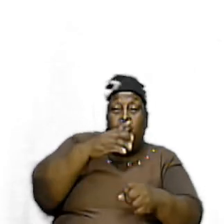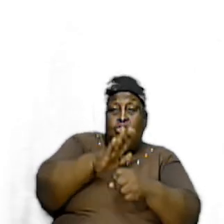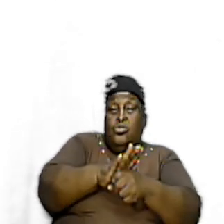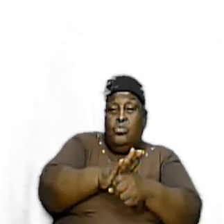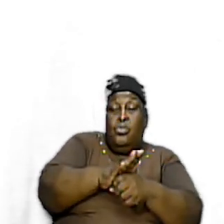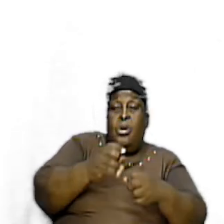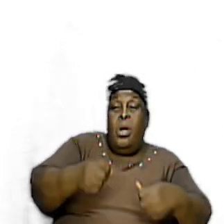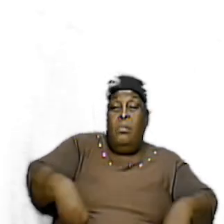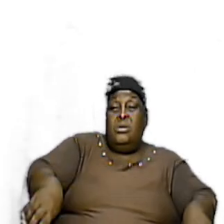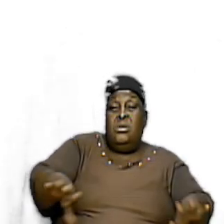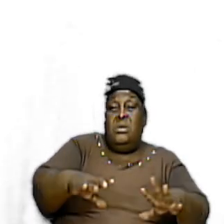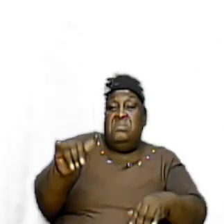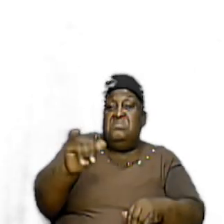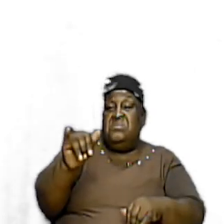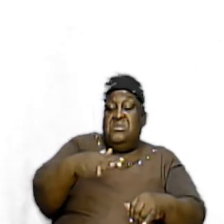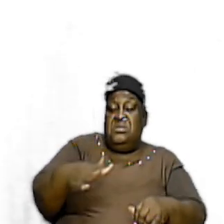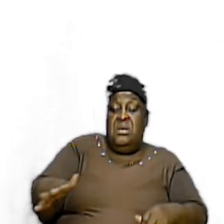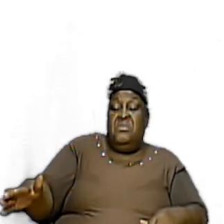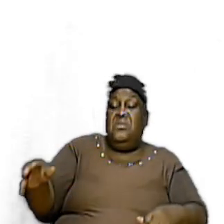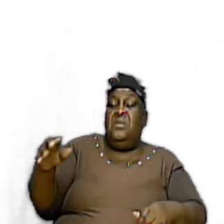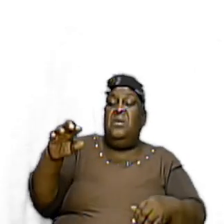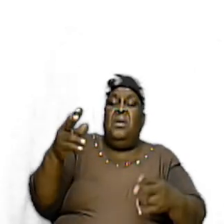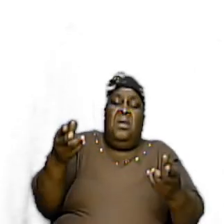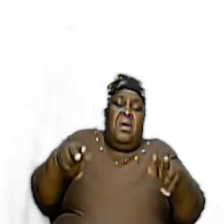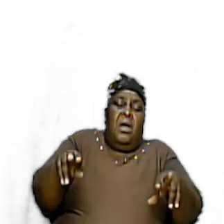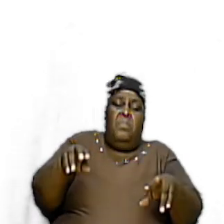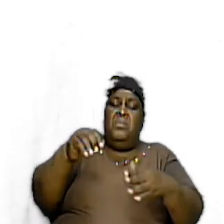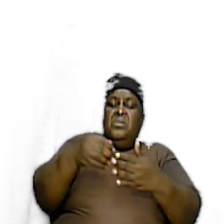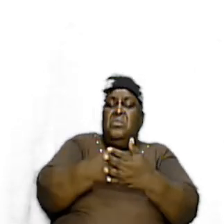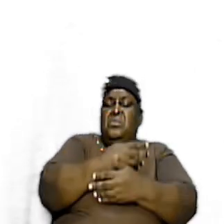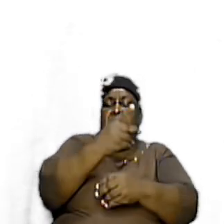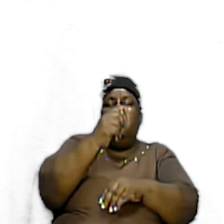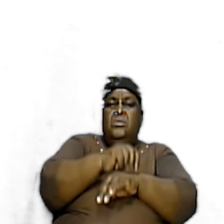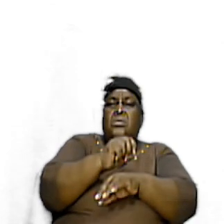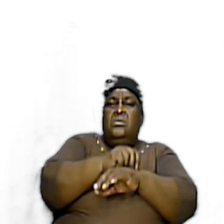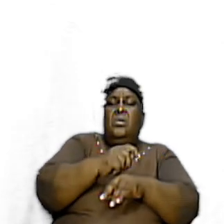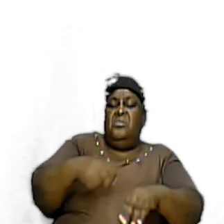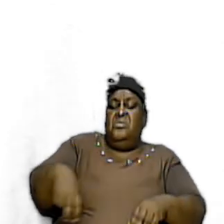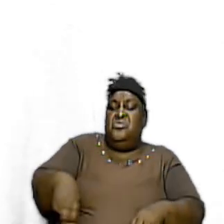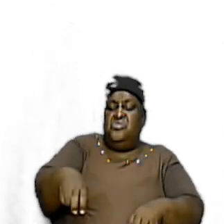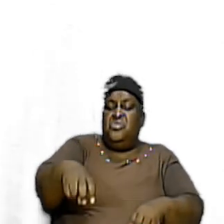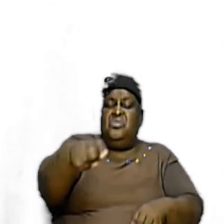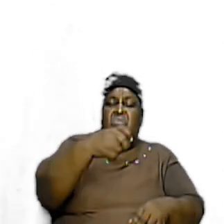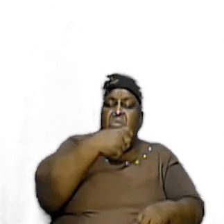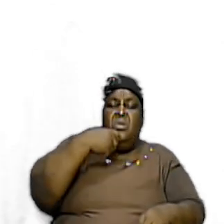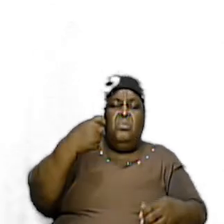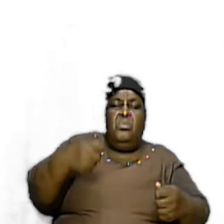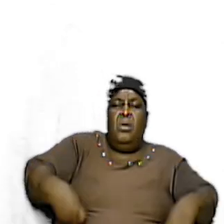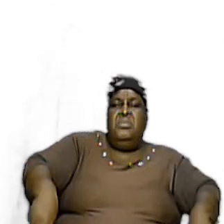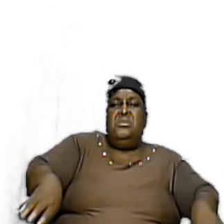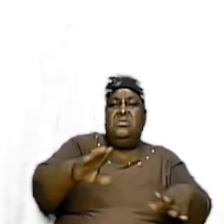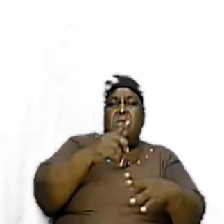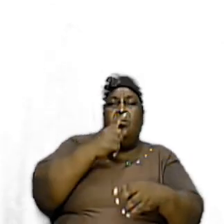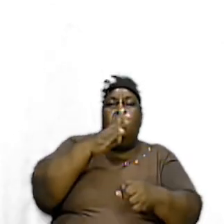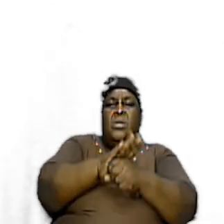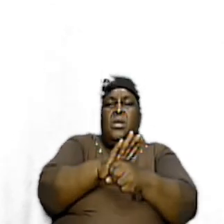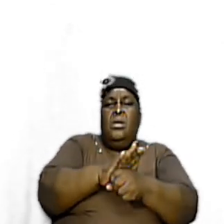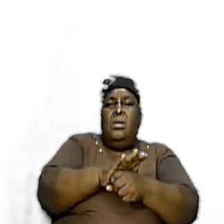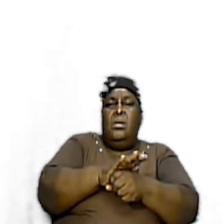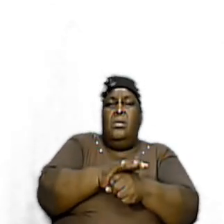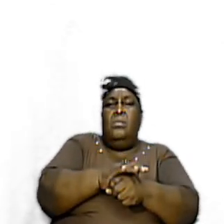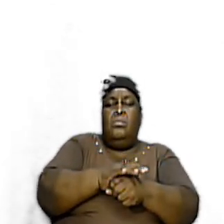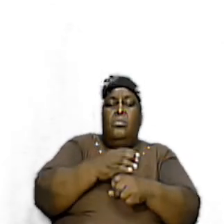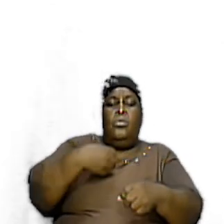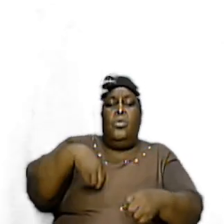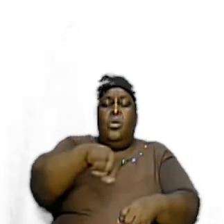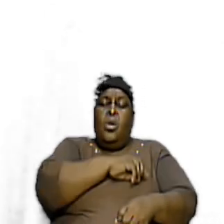are there The same thing happened in the New Testament We are on a journey to the promised land There was a physical place Our promised land right